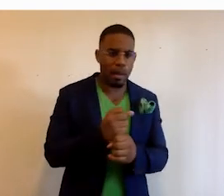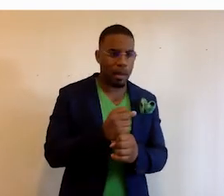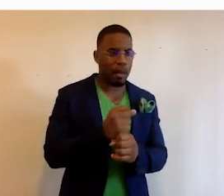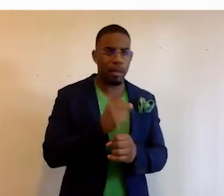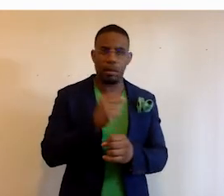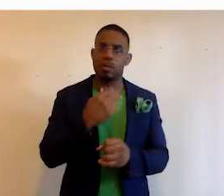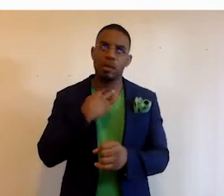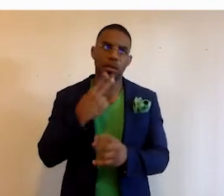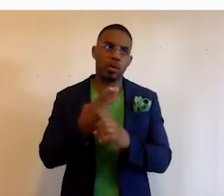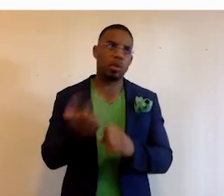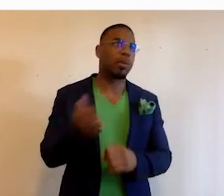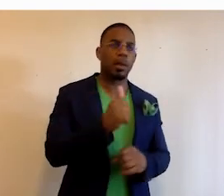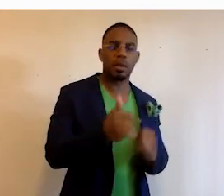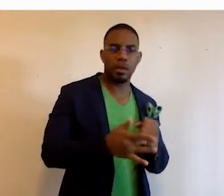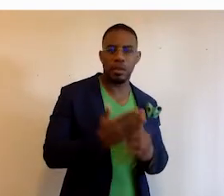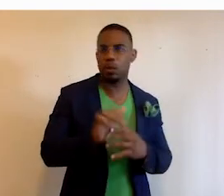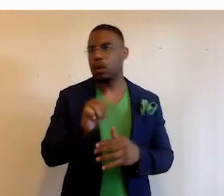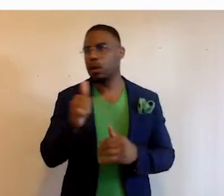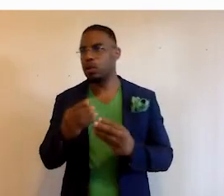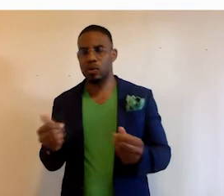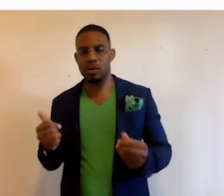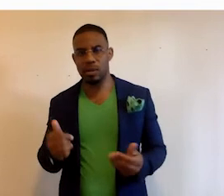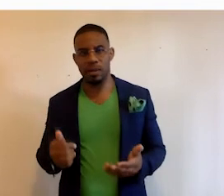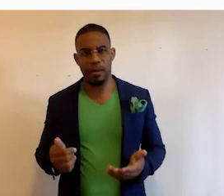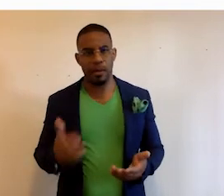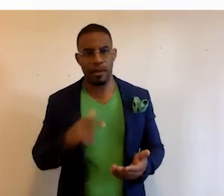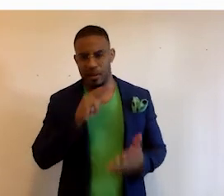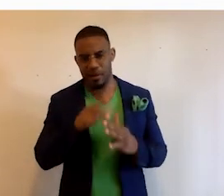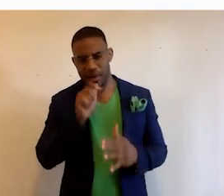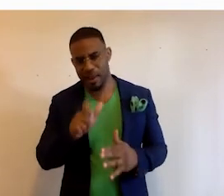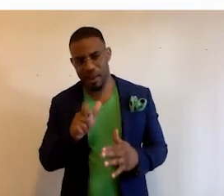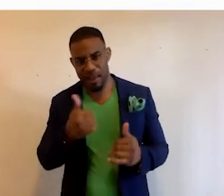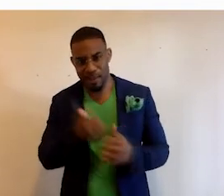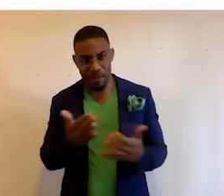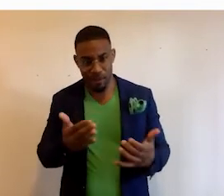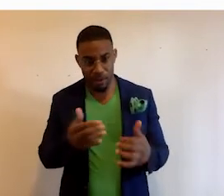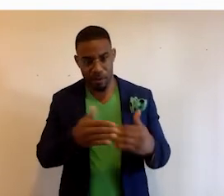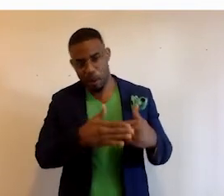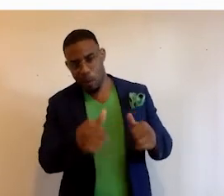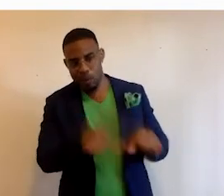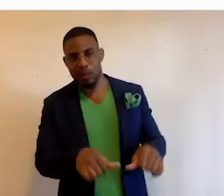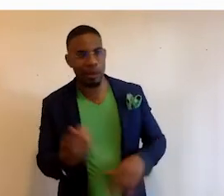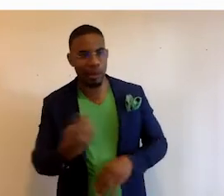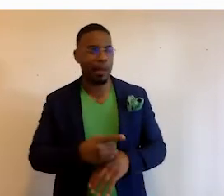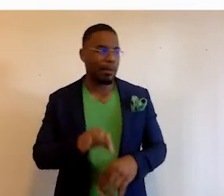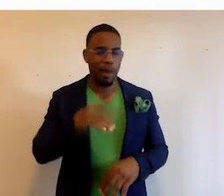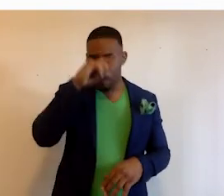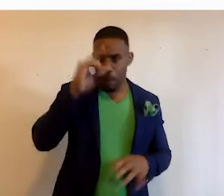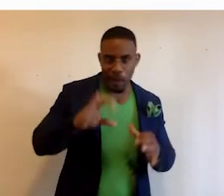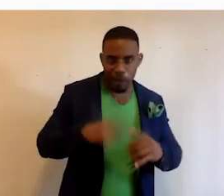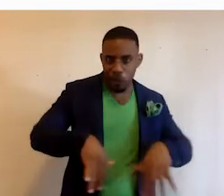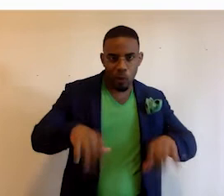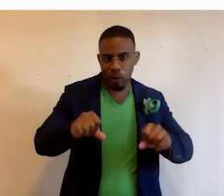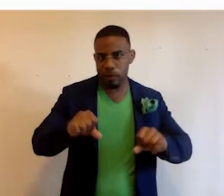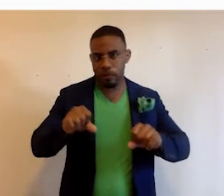in using someone else's tech, someone else's solution. And that doesn't mean that we necessarily have to have everything hosted, know, finding a black company to host